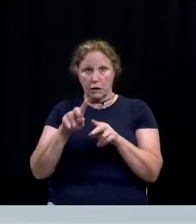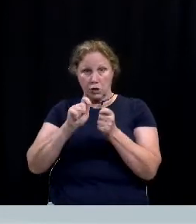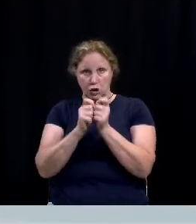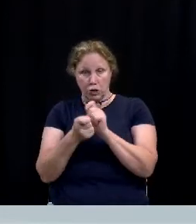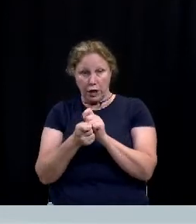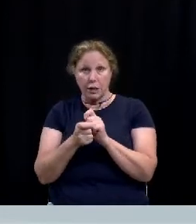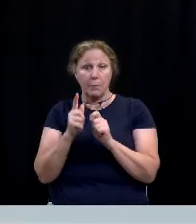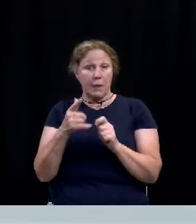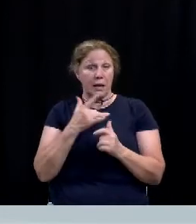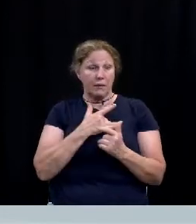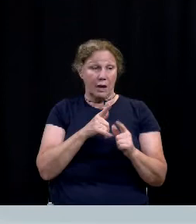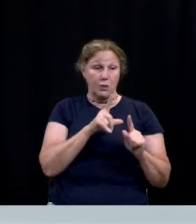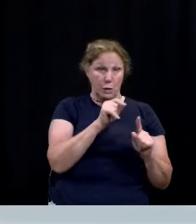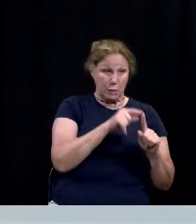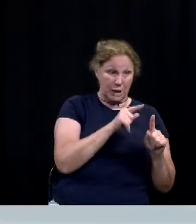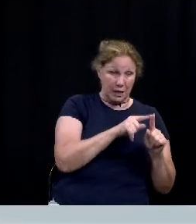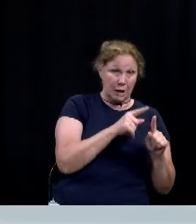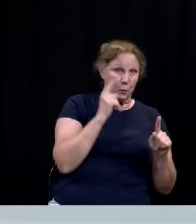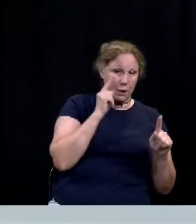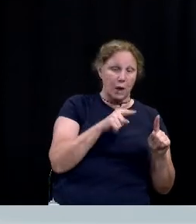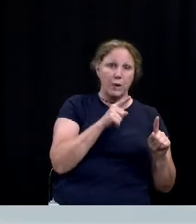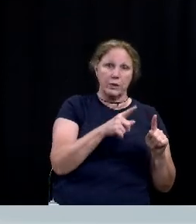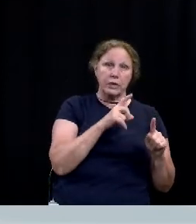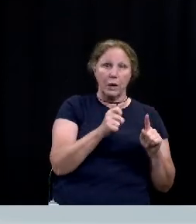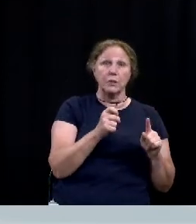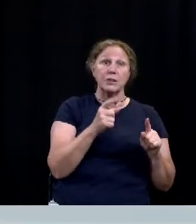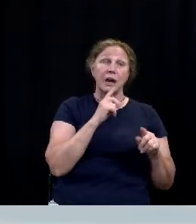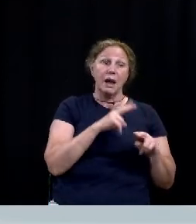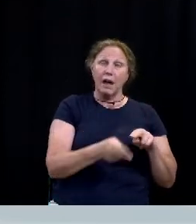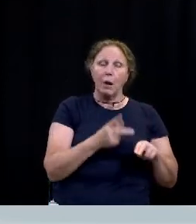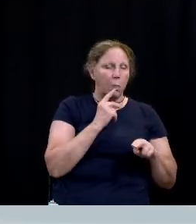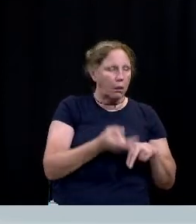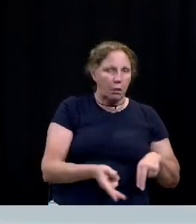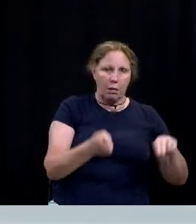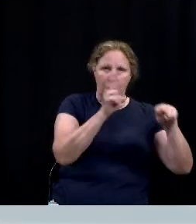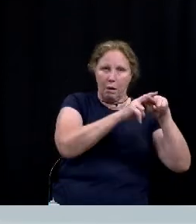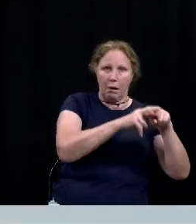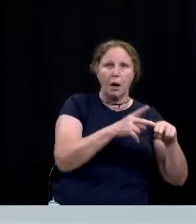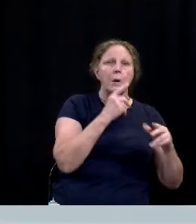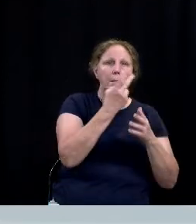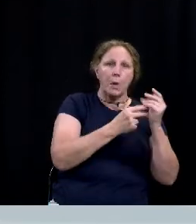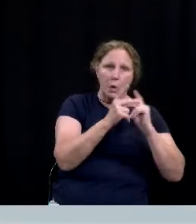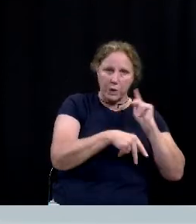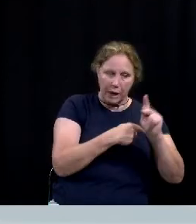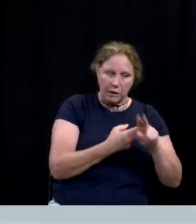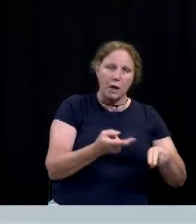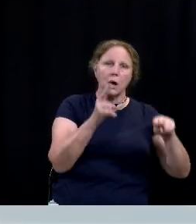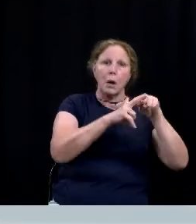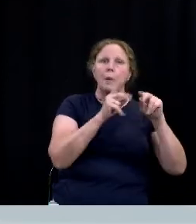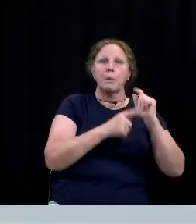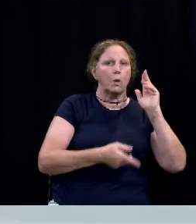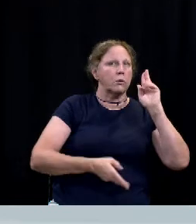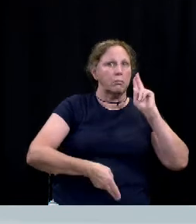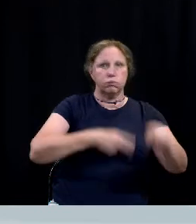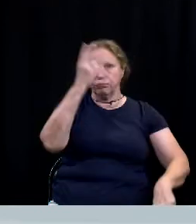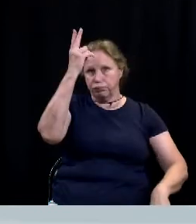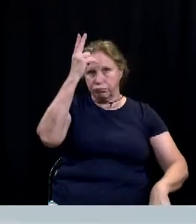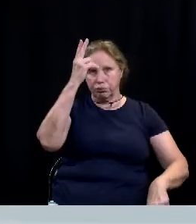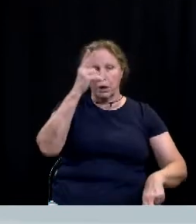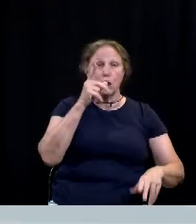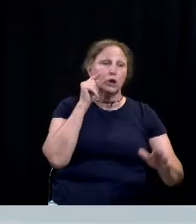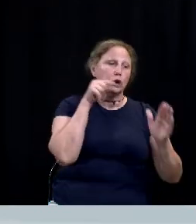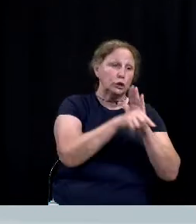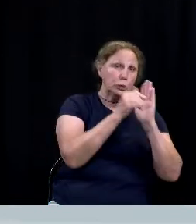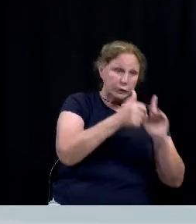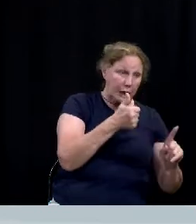trends continue in 2020 both of those gains will be erased and we will see increases in both types of calls with both setting record highs with suicide in progress